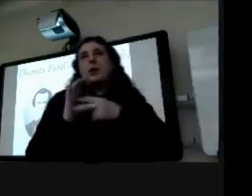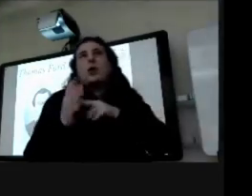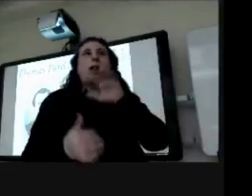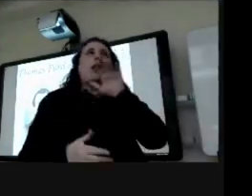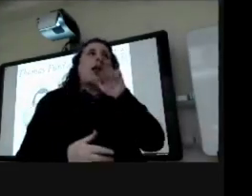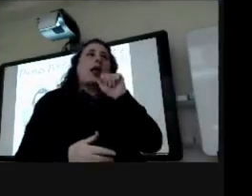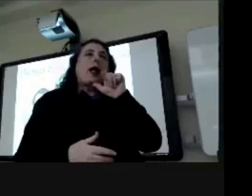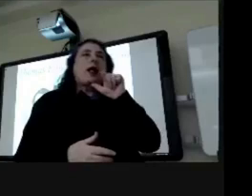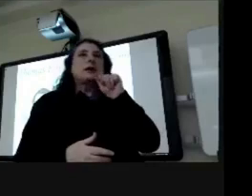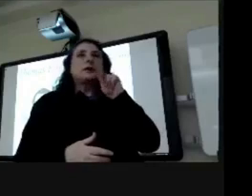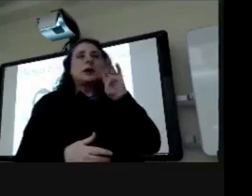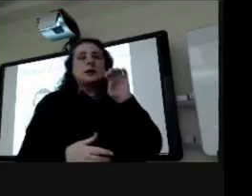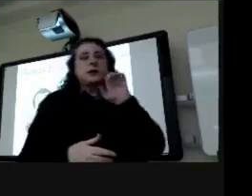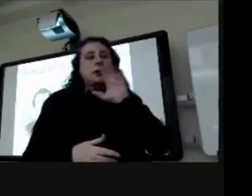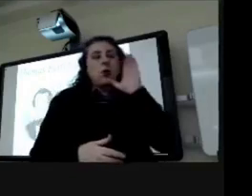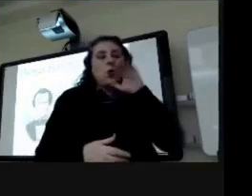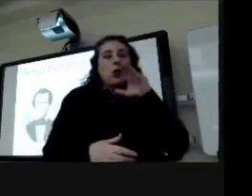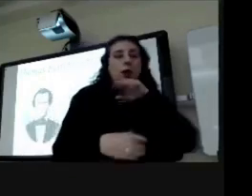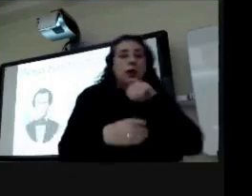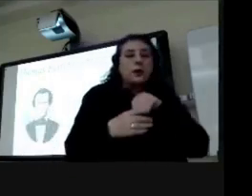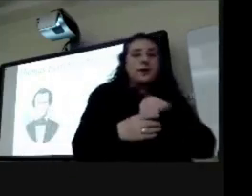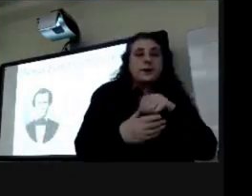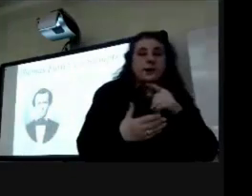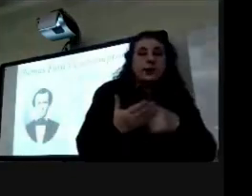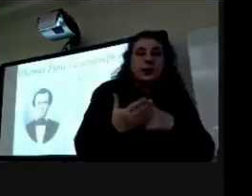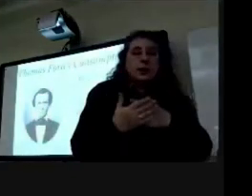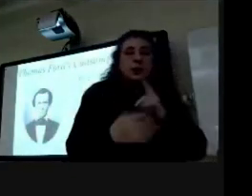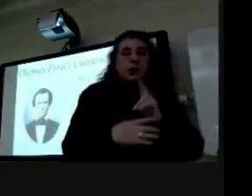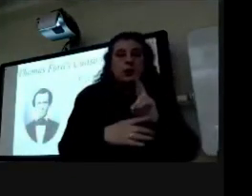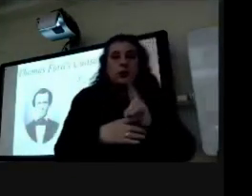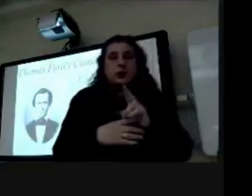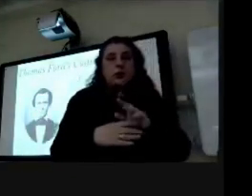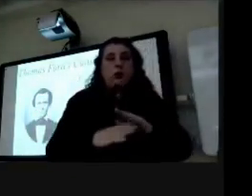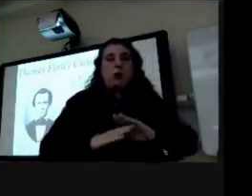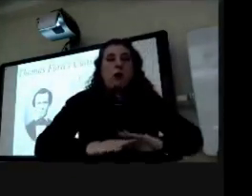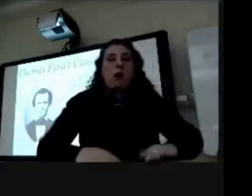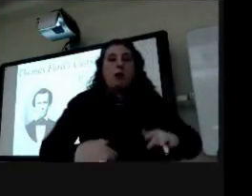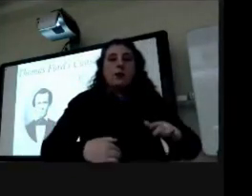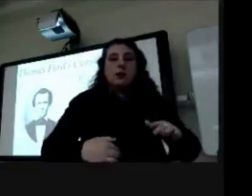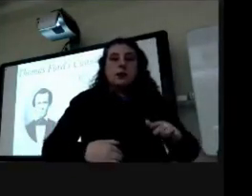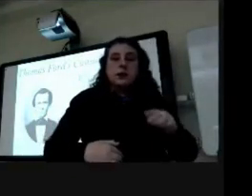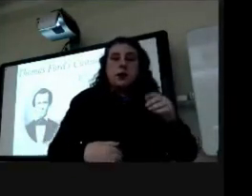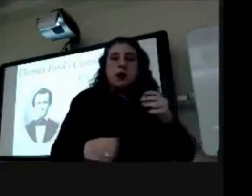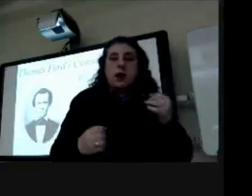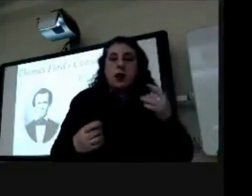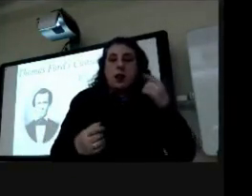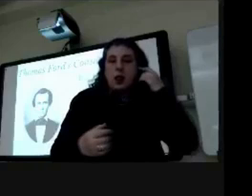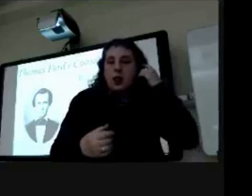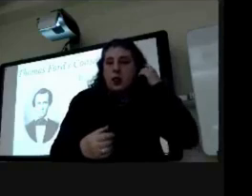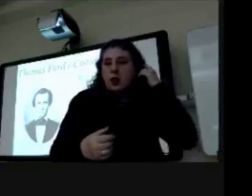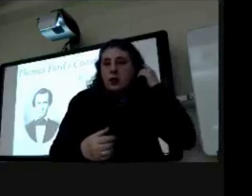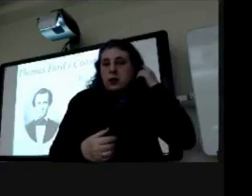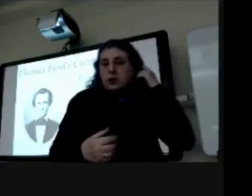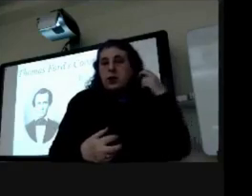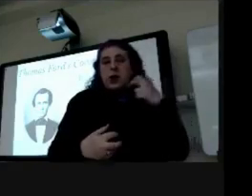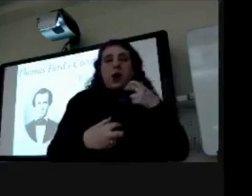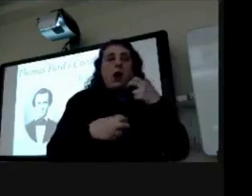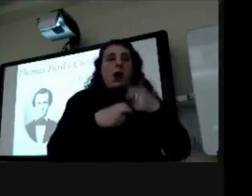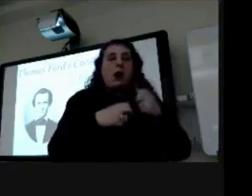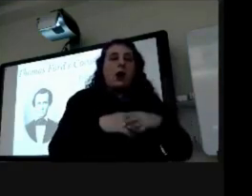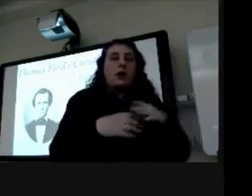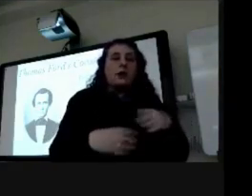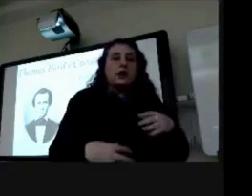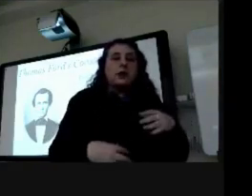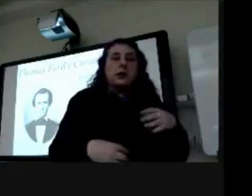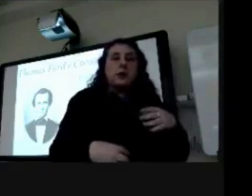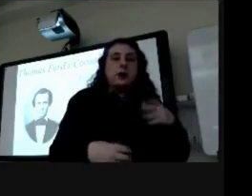it's kind of a weird inclusion but it was sometimes used to calm the stomach and a lot of those other things would be really rough on the stomach so that's